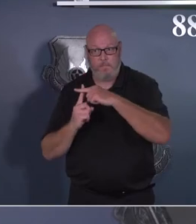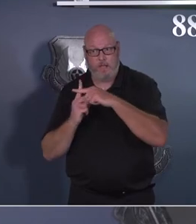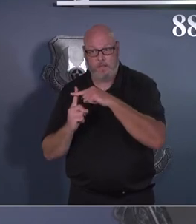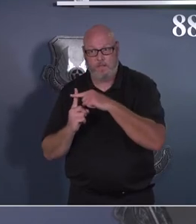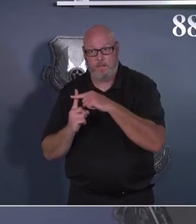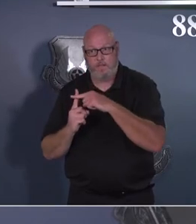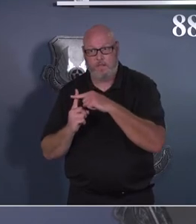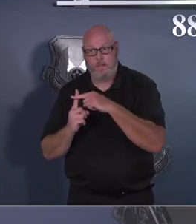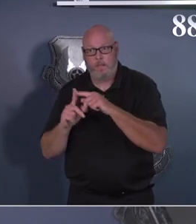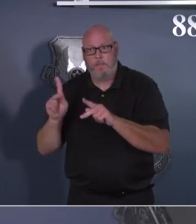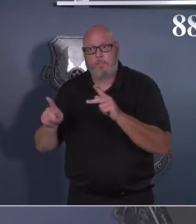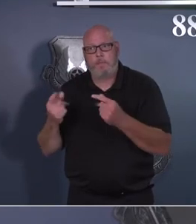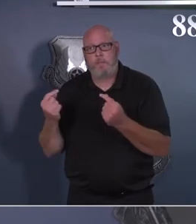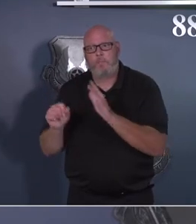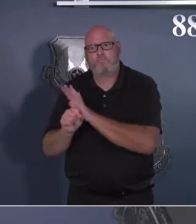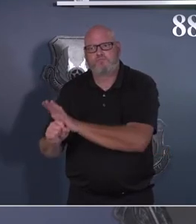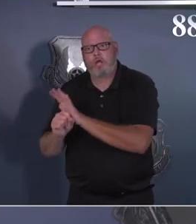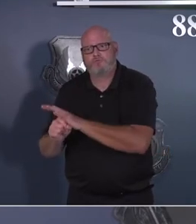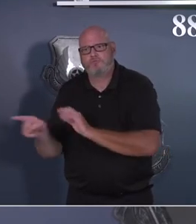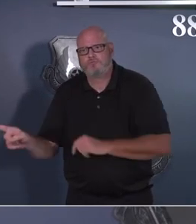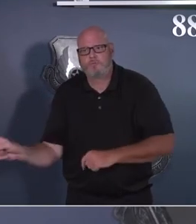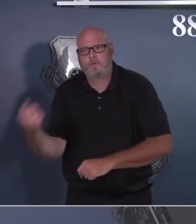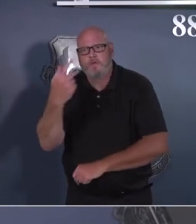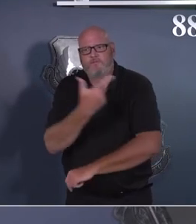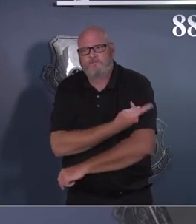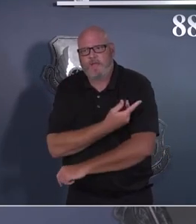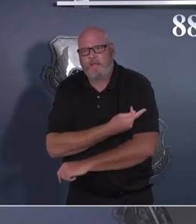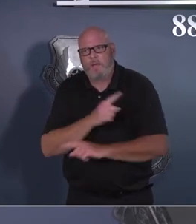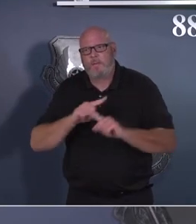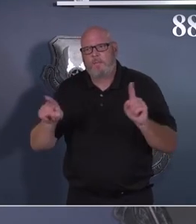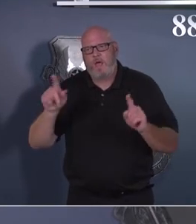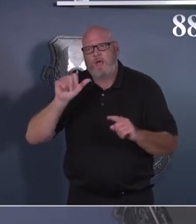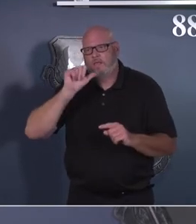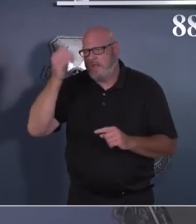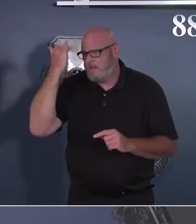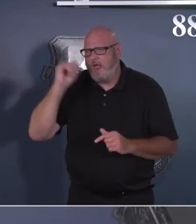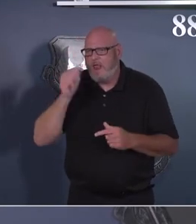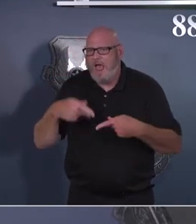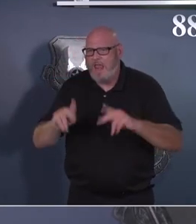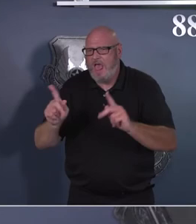vaccination? All right. I'm going to turn that over to our 88th Medical Group Commander, Colonel Lyons.